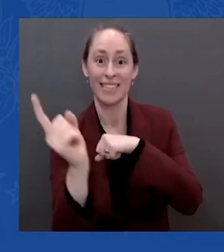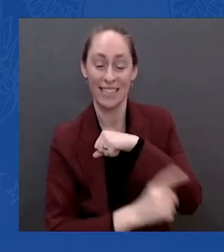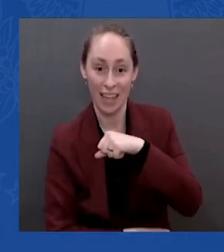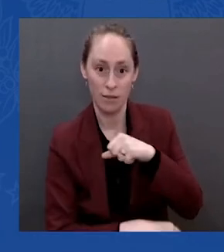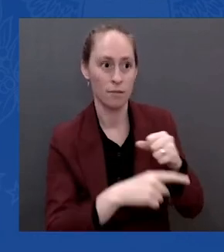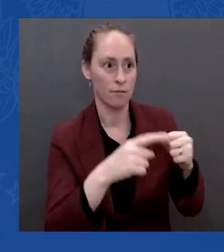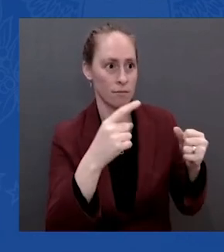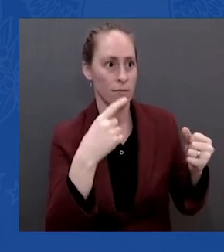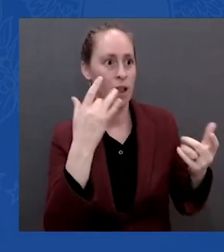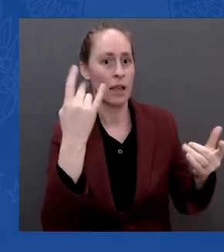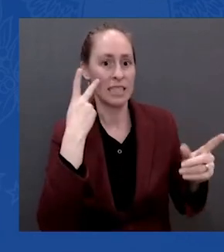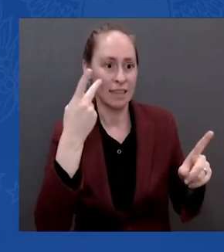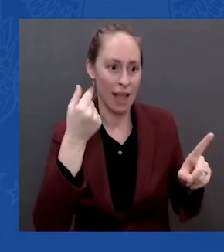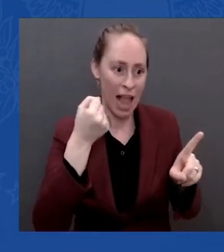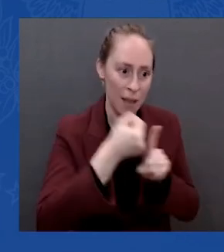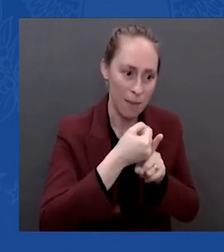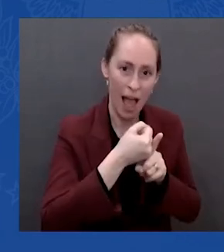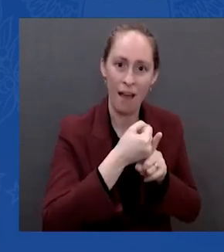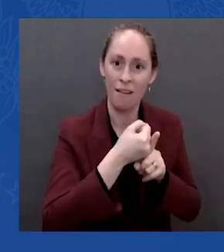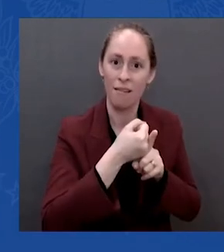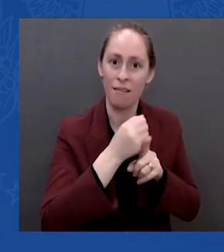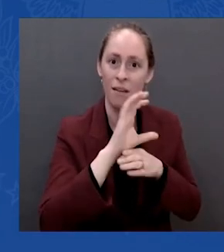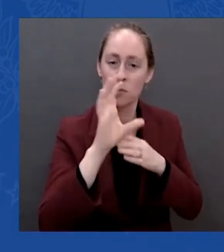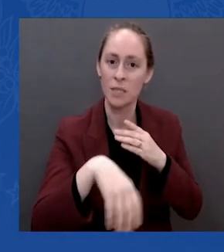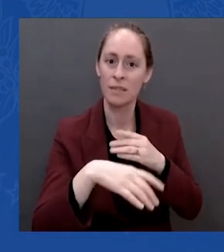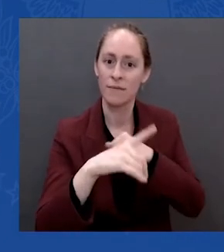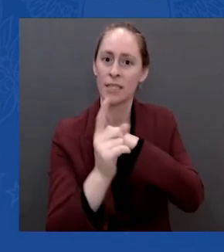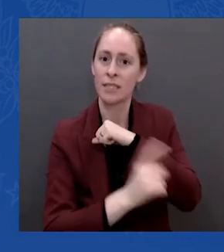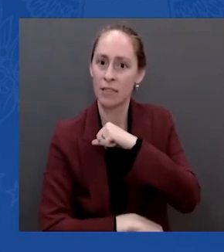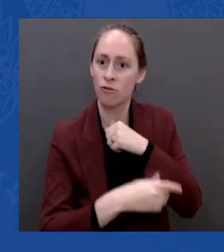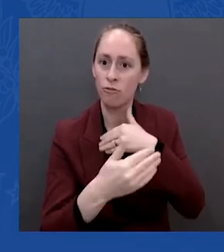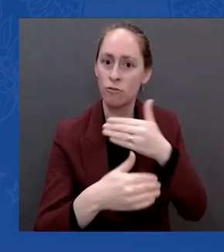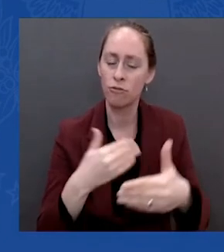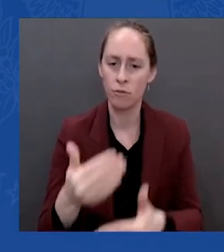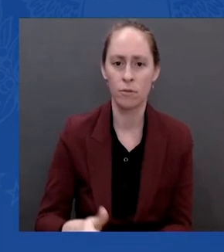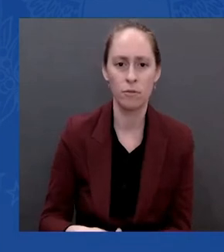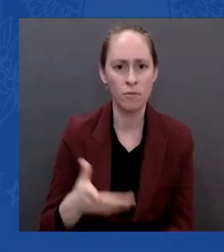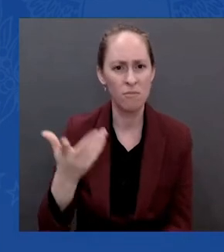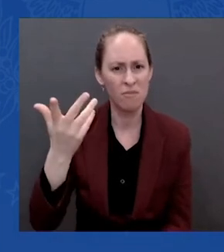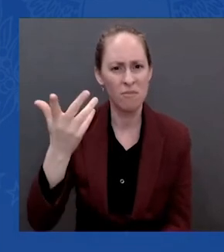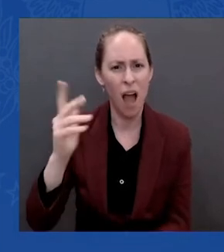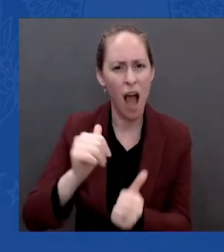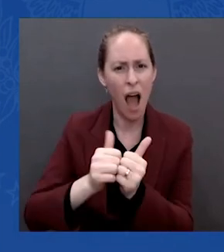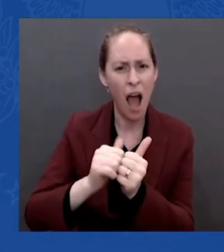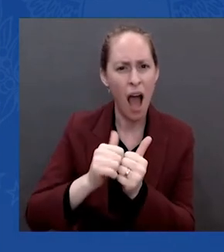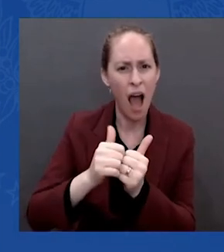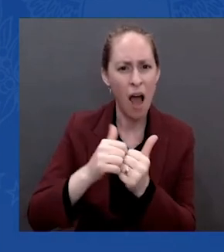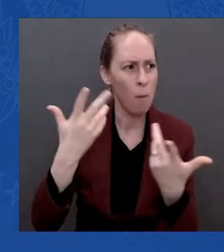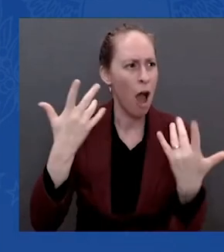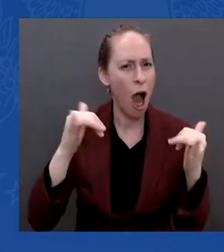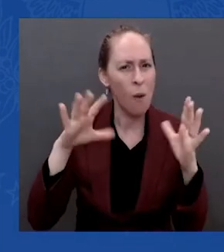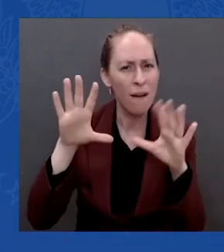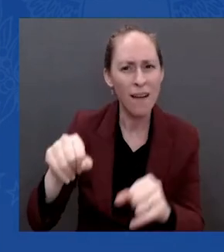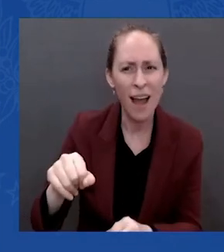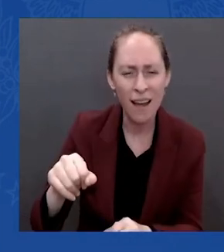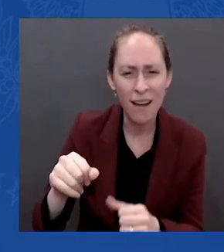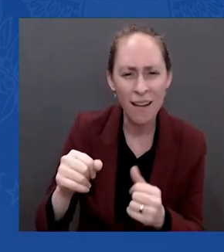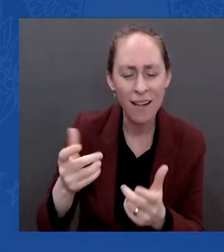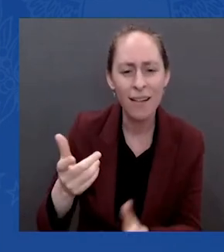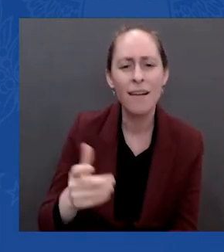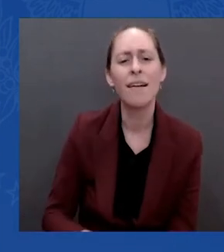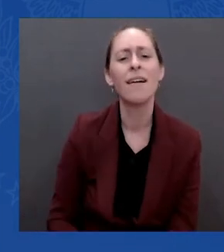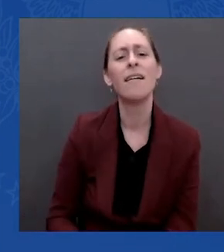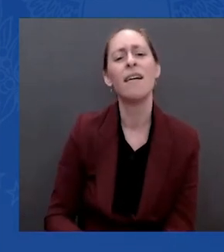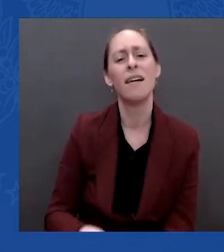And what will that do? How will that change his mindset here, given he is attacking Ukraine? Because in his country that he'll have to make a